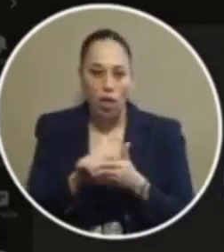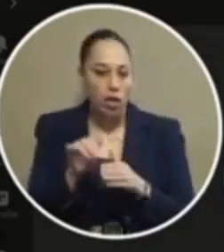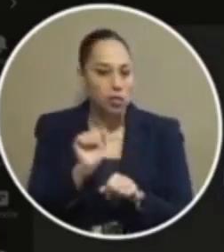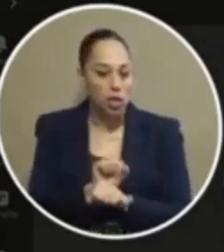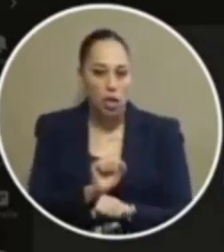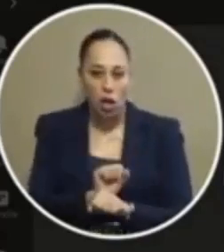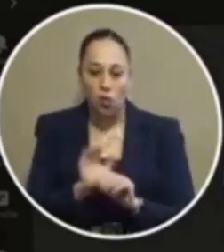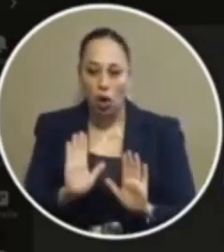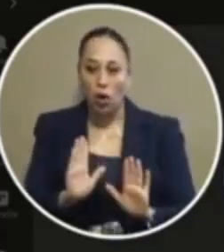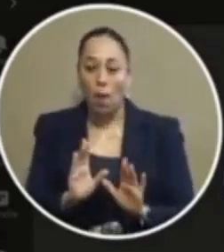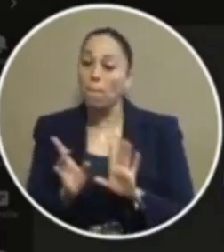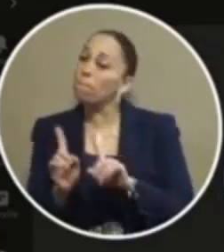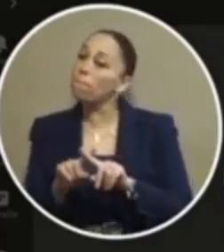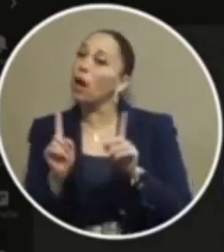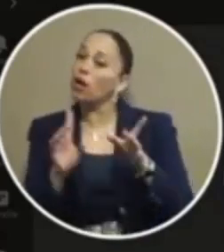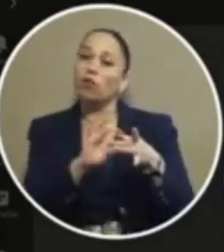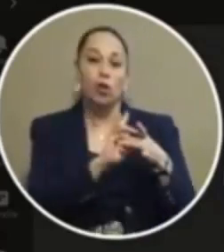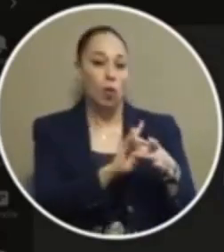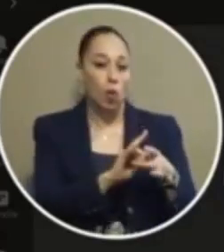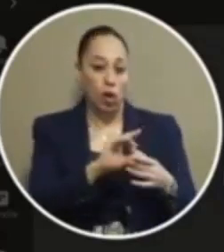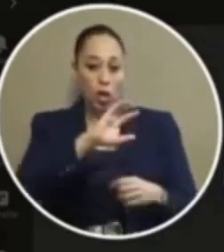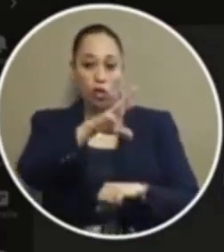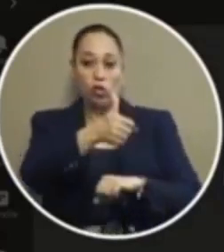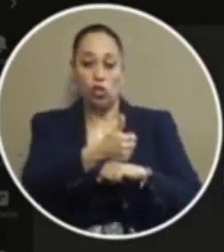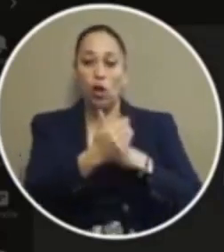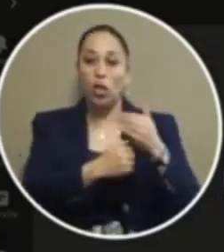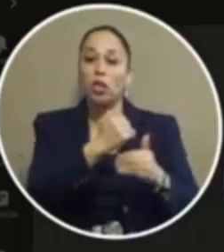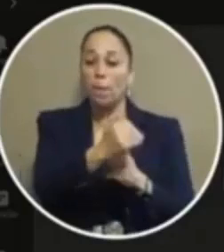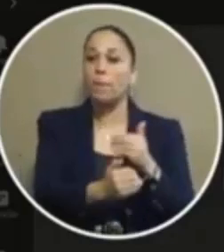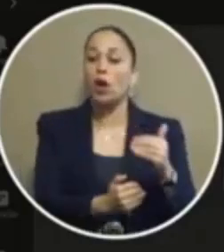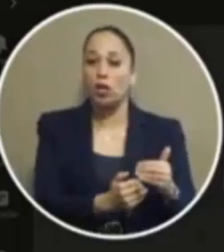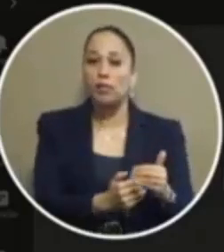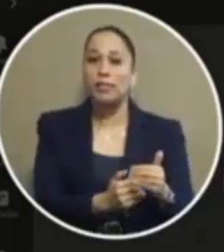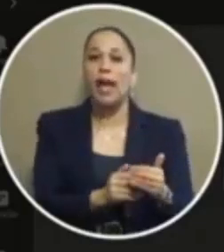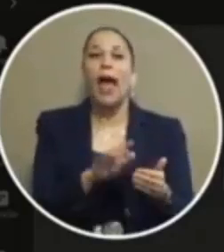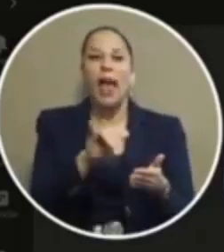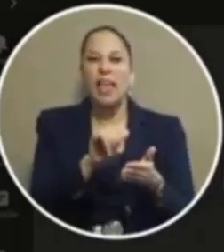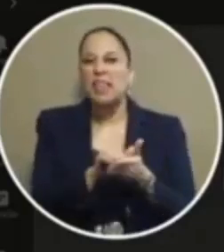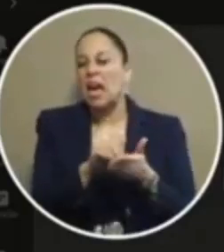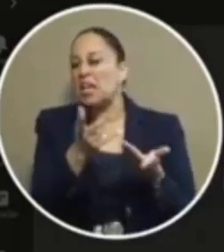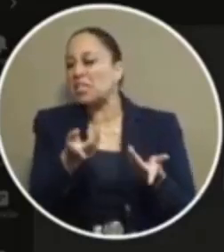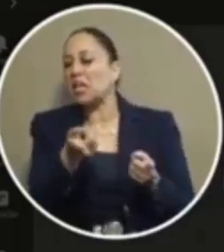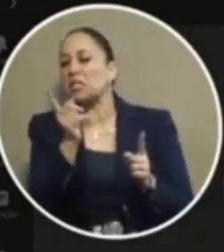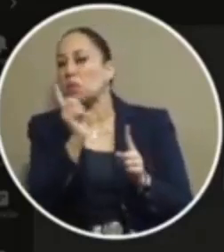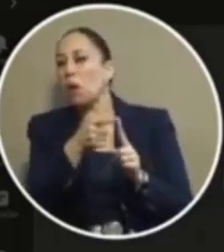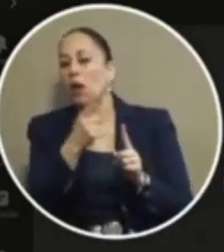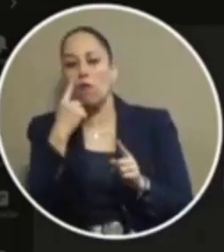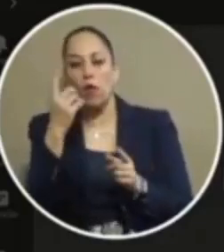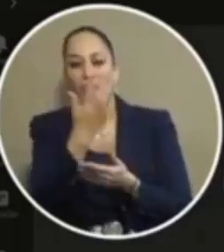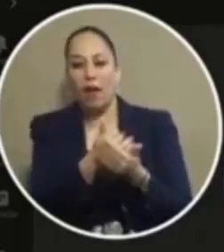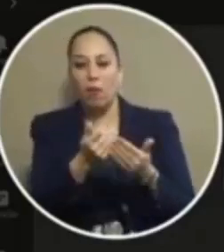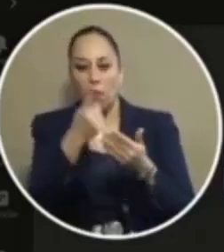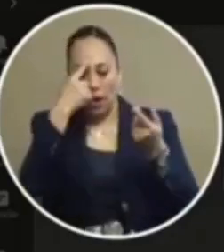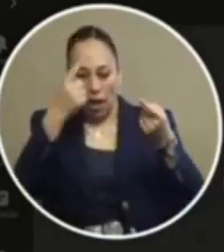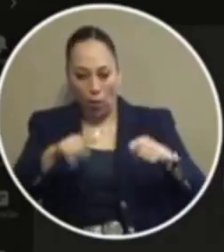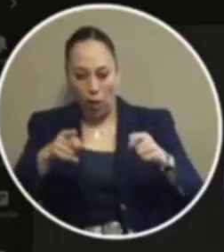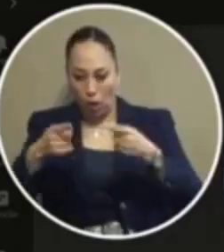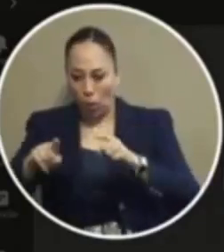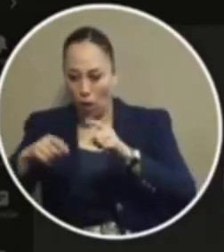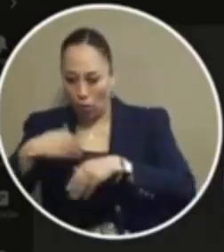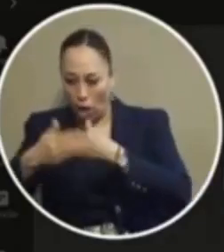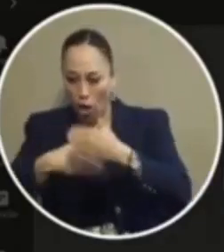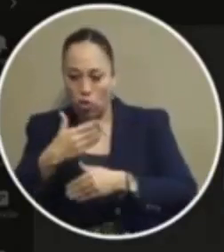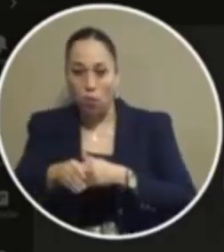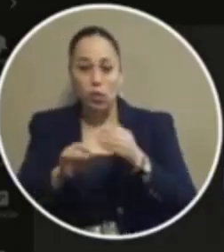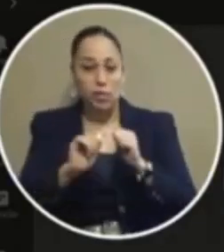with respect to implementing the process it's just a matter of getting everybody to agree that the process is going